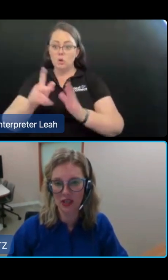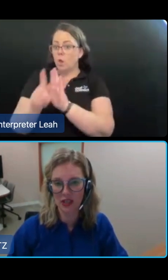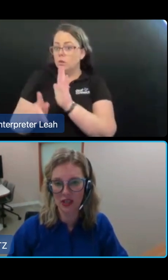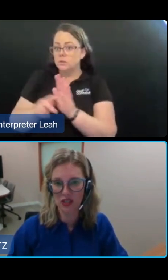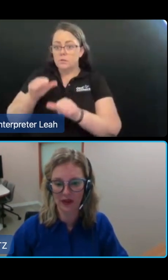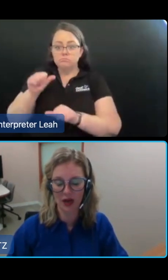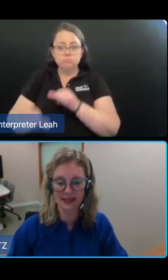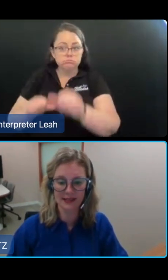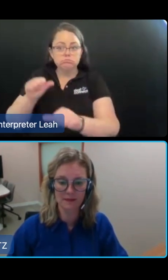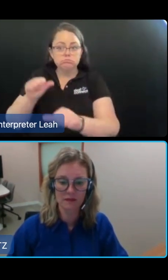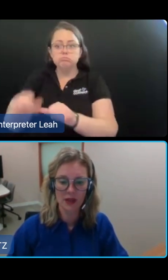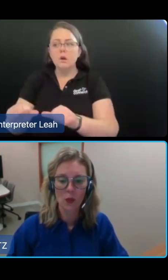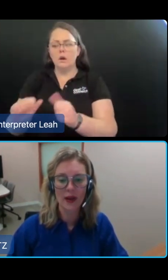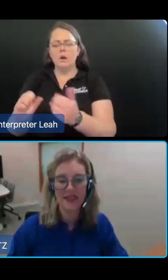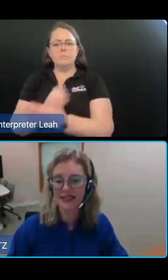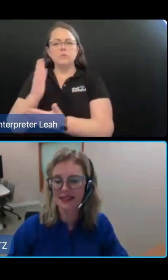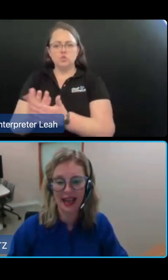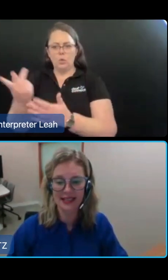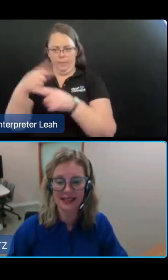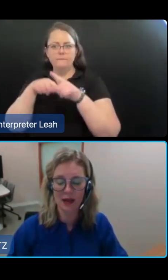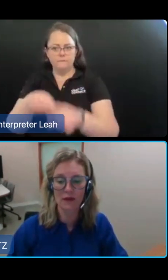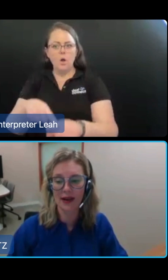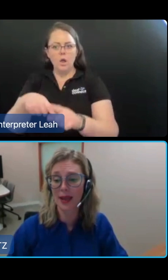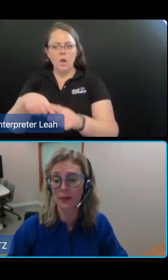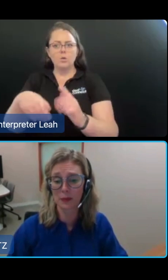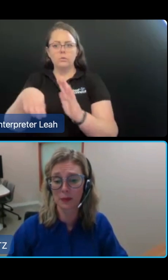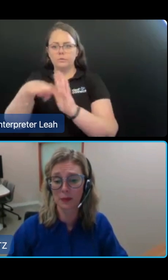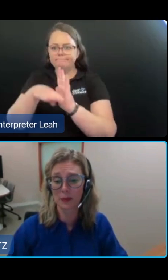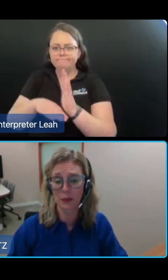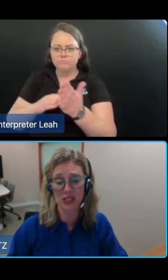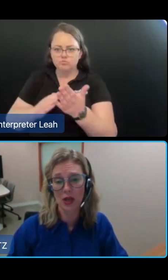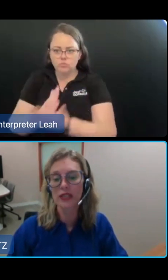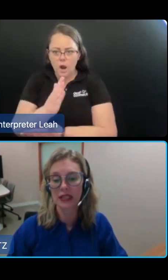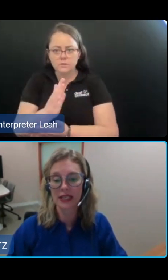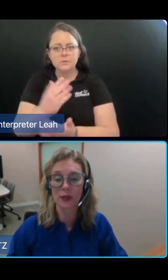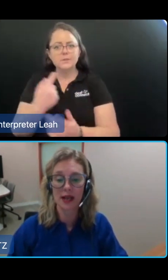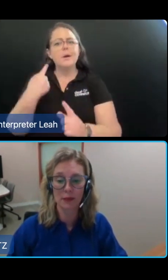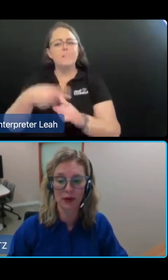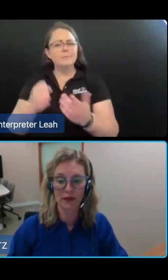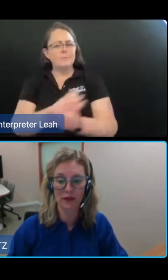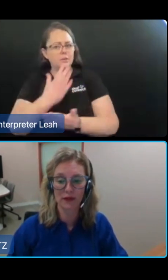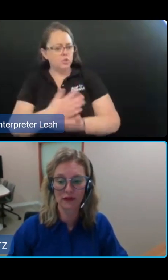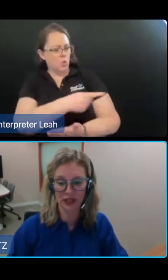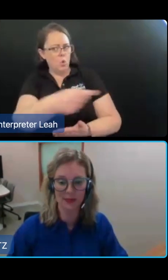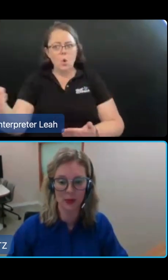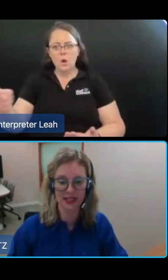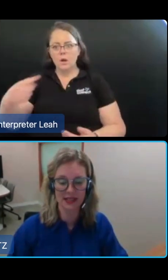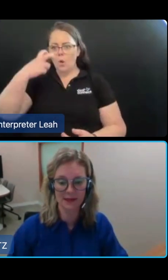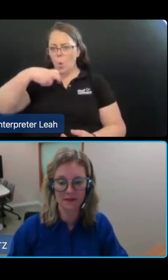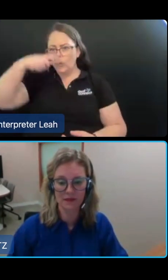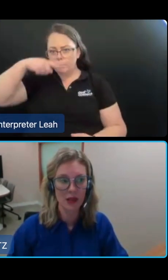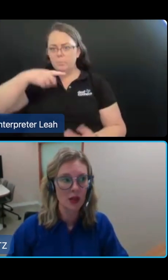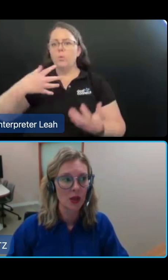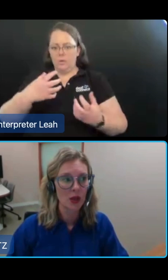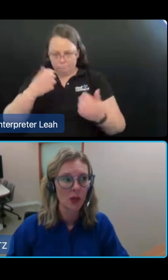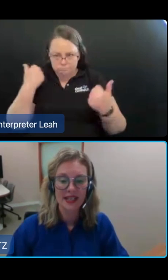information about their rights. Where this isn't the case, a provider may be in breach, which can lead to a number of regulatory responses.